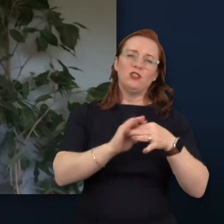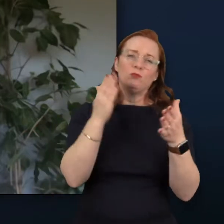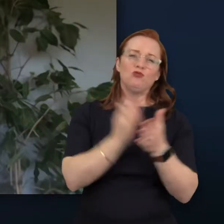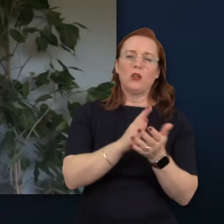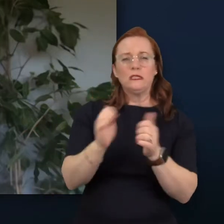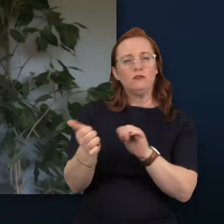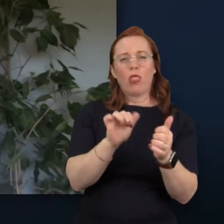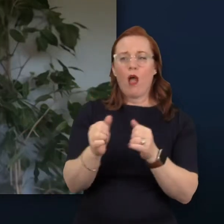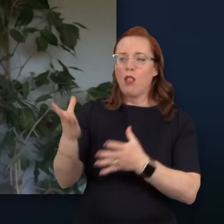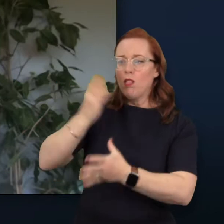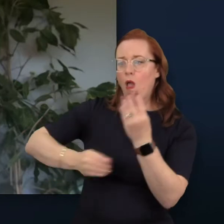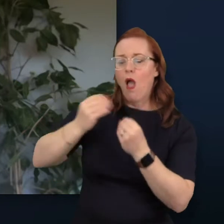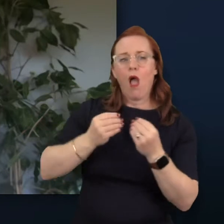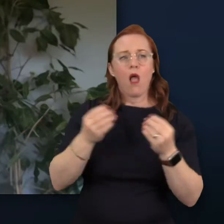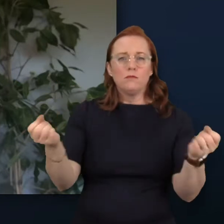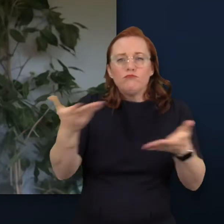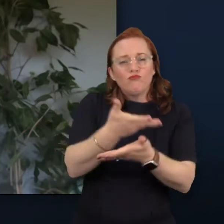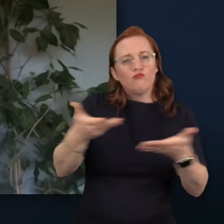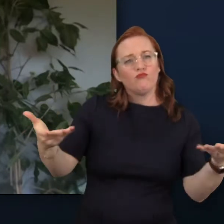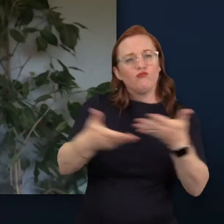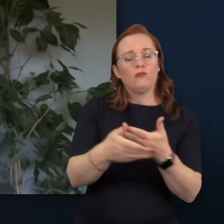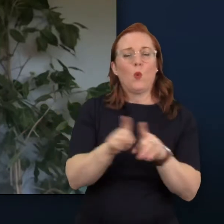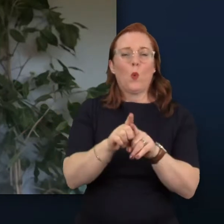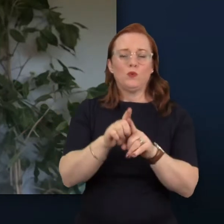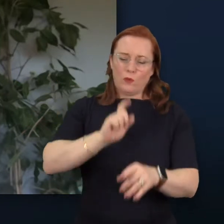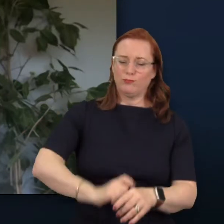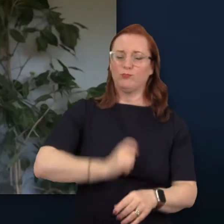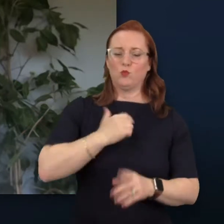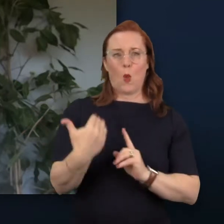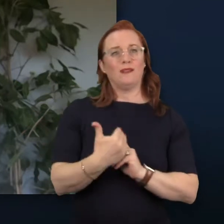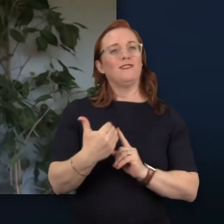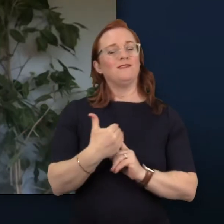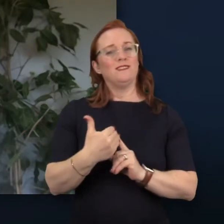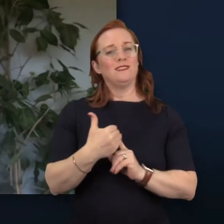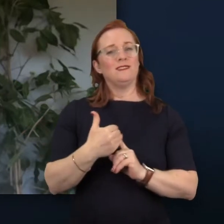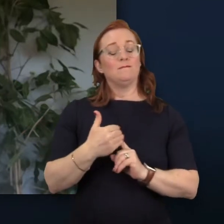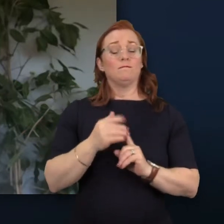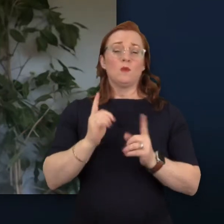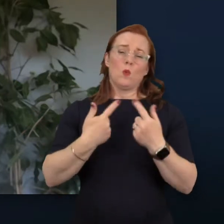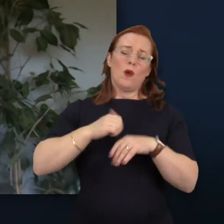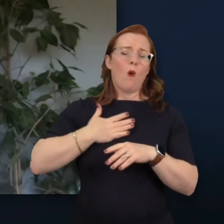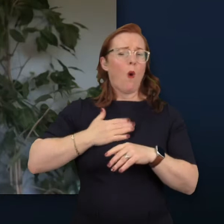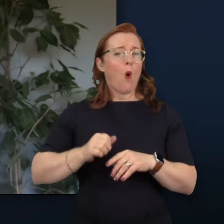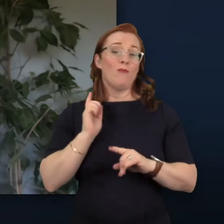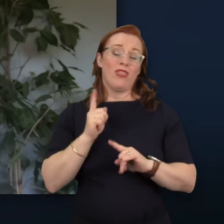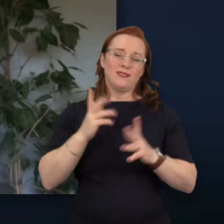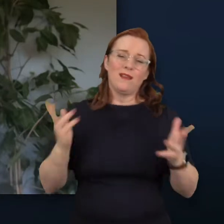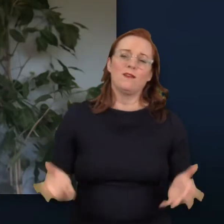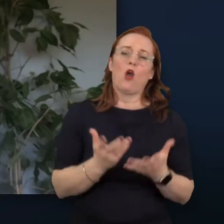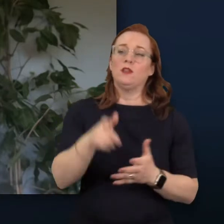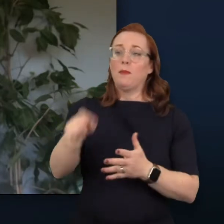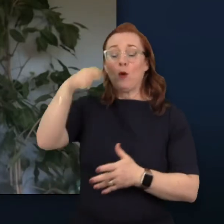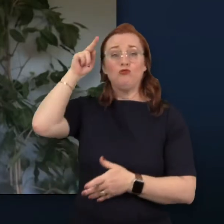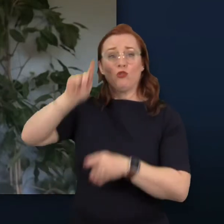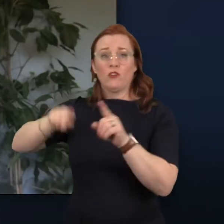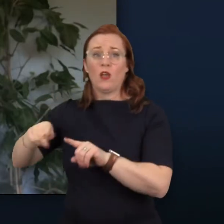and growing the confidence of who we are. Our hope is that this will encourage a free dialogue